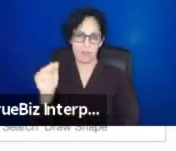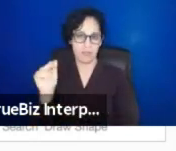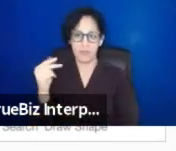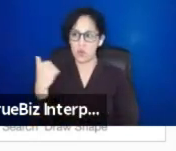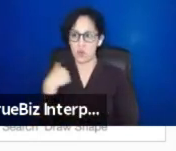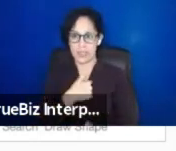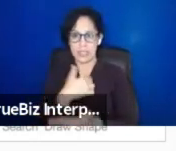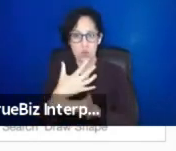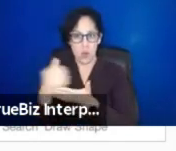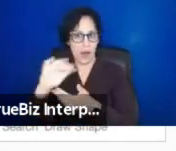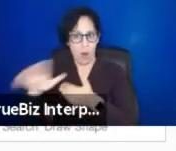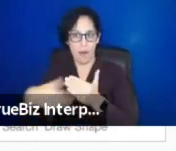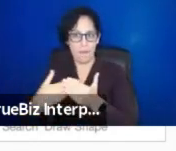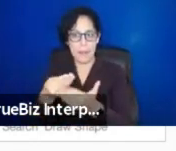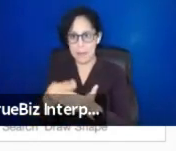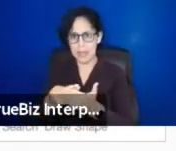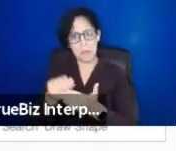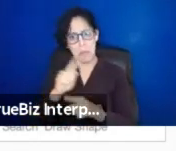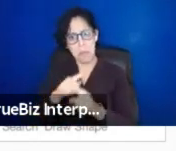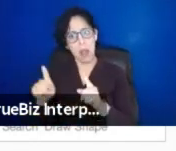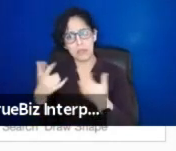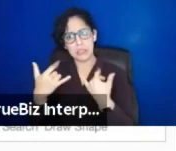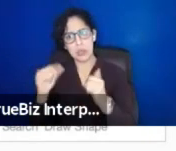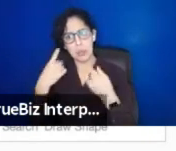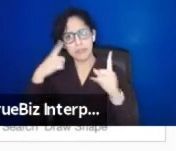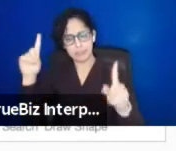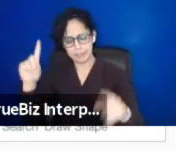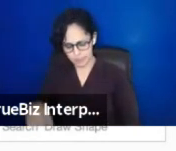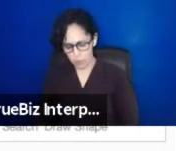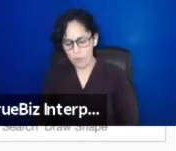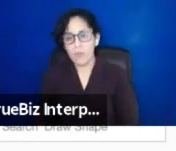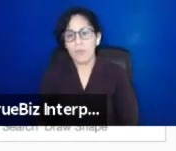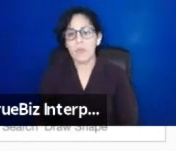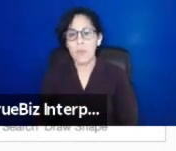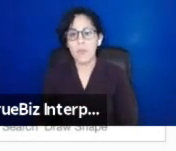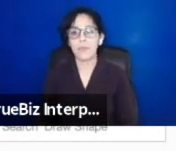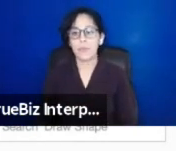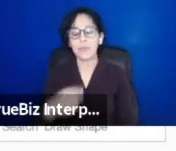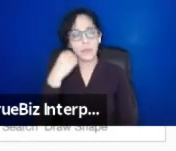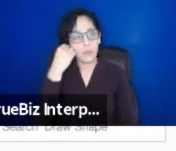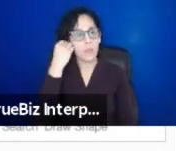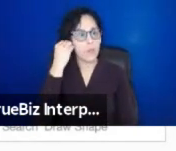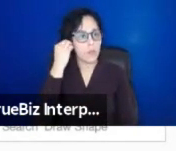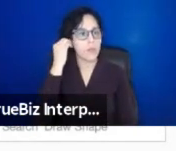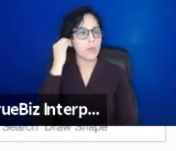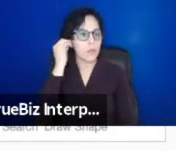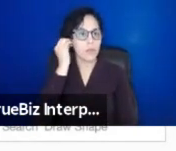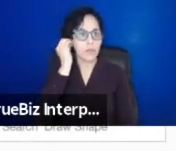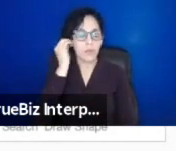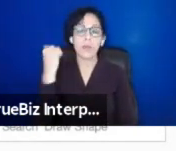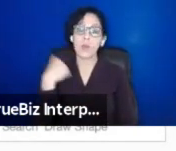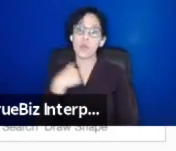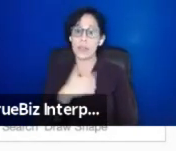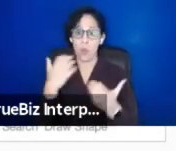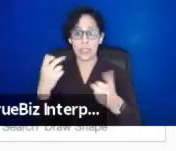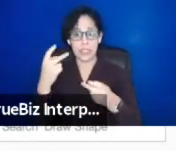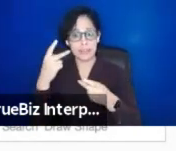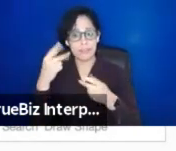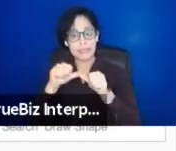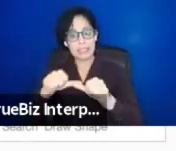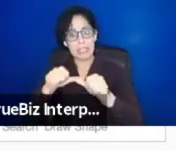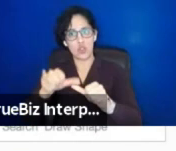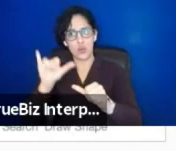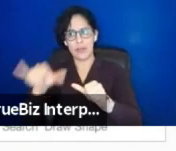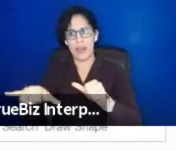that works for us. So, we really, we also wanted to continue the visibility, and it was really